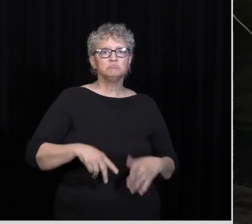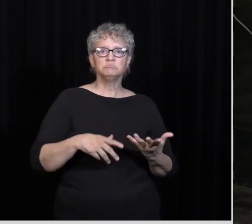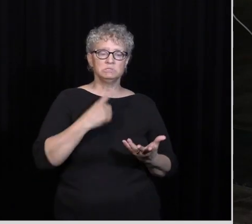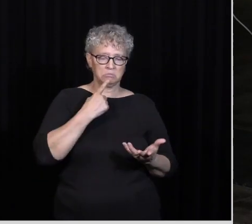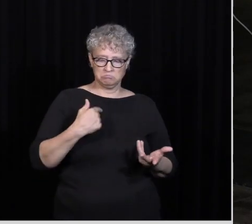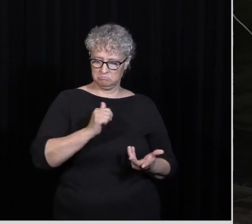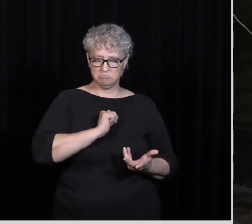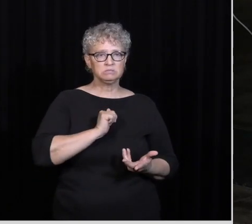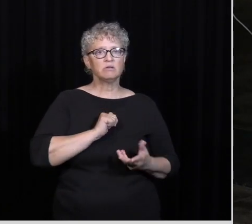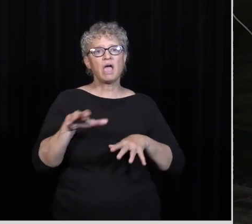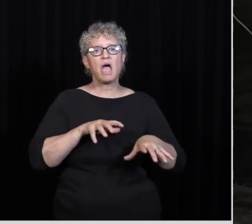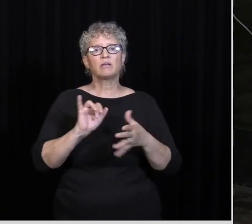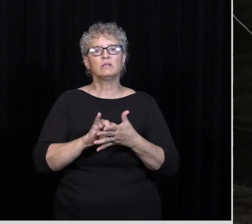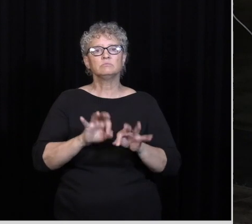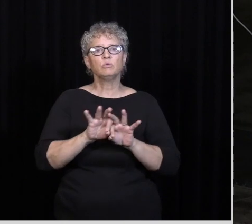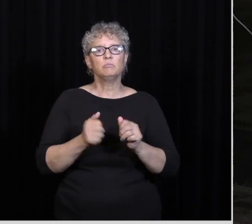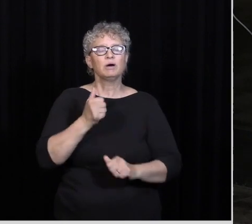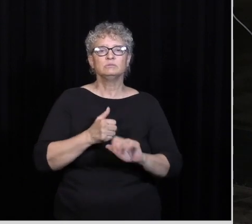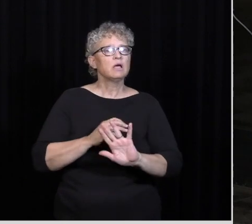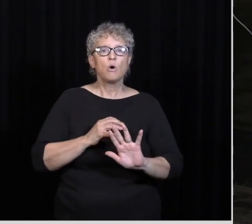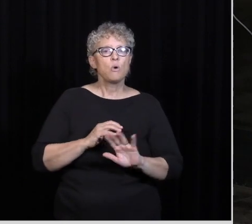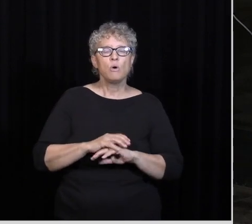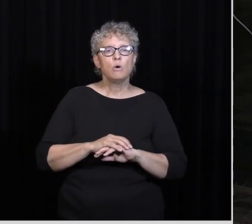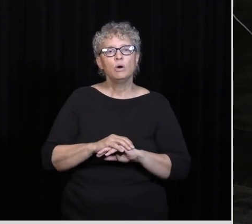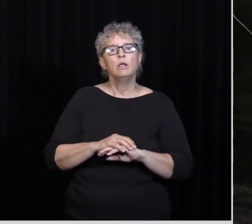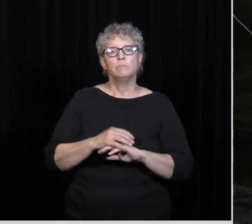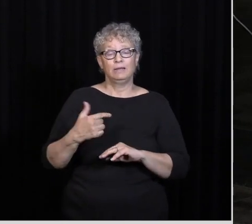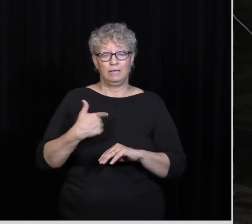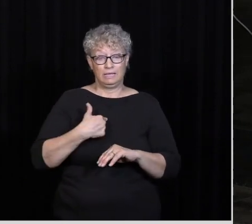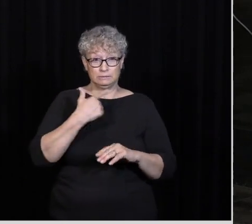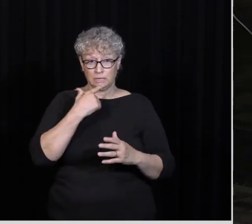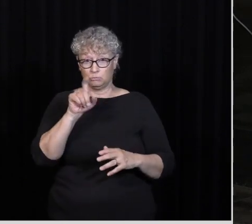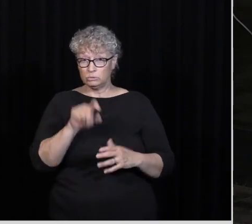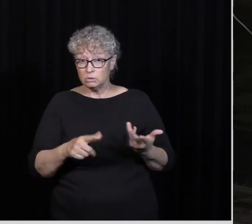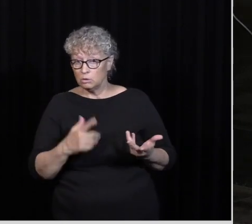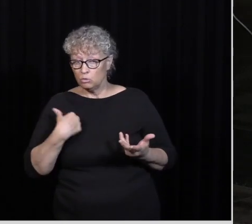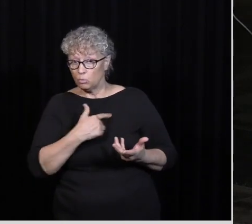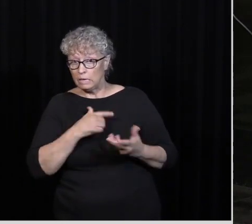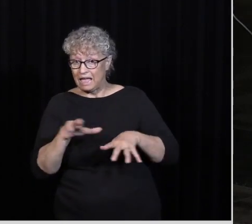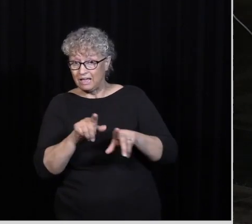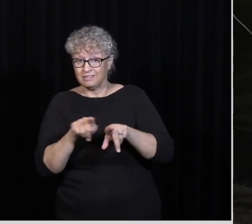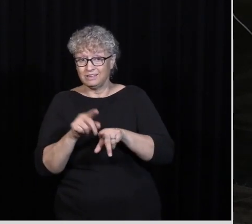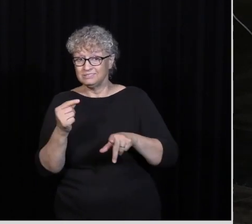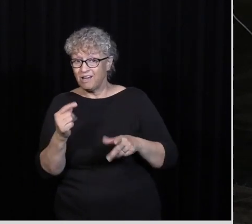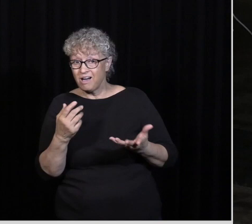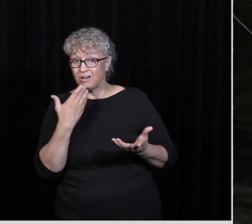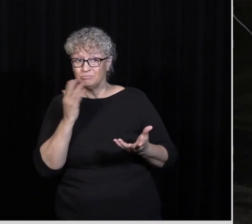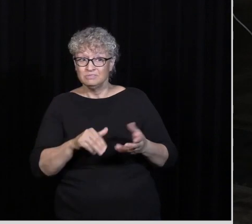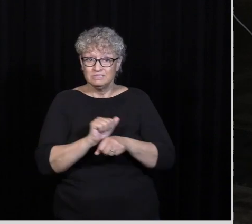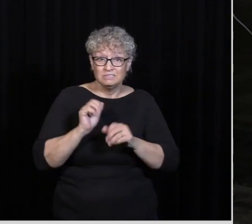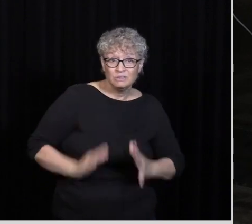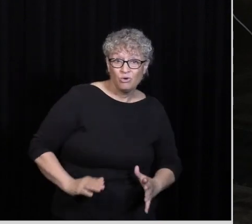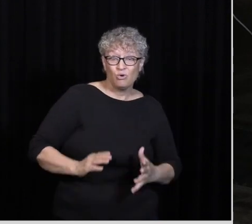question with this For us Is Is quite simply Do we sometimes Act like dogs Or evildoers Or